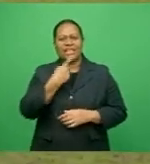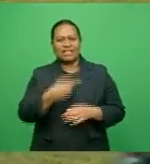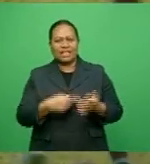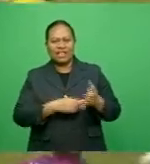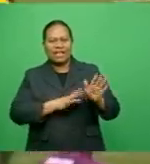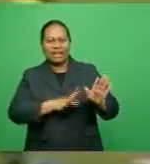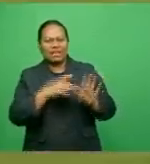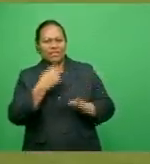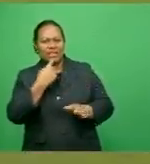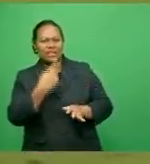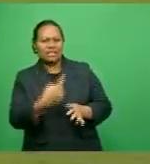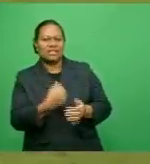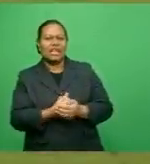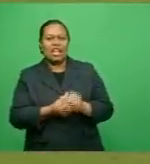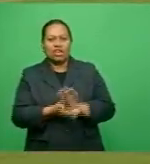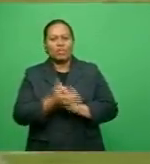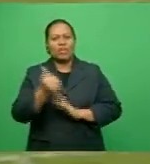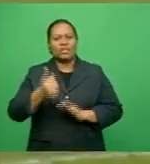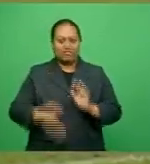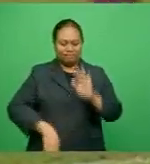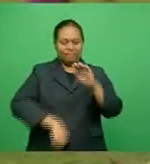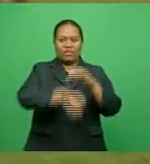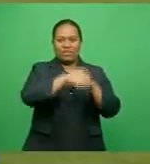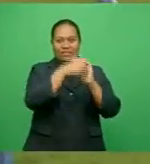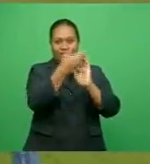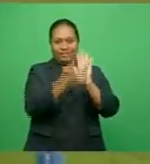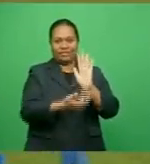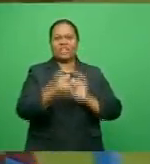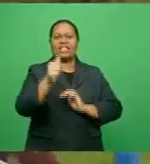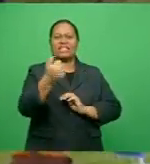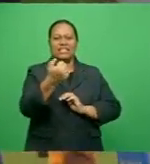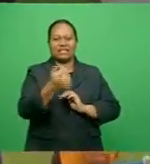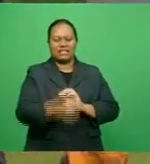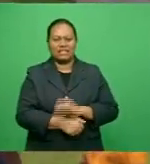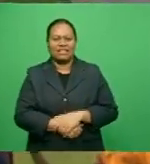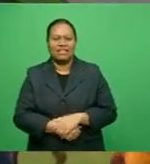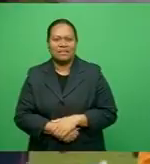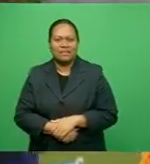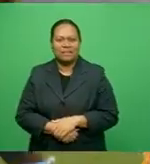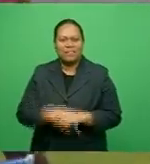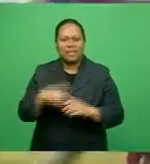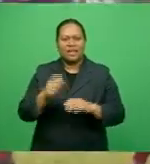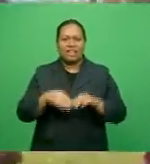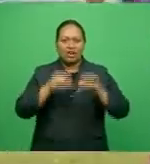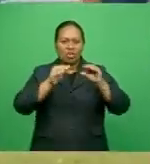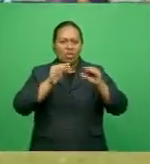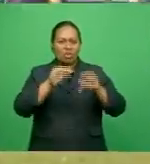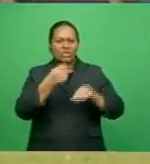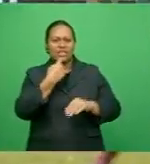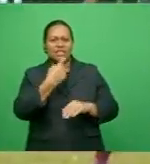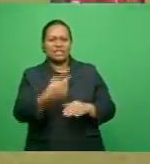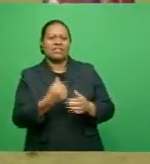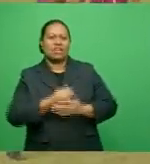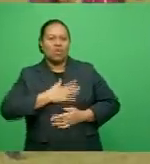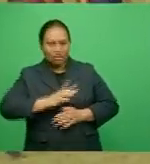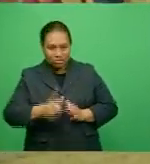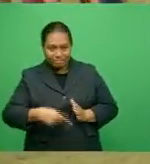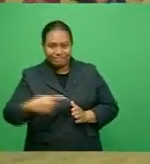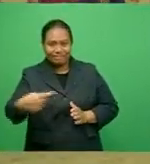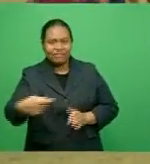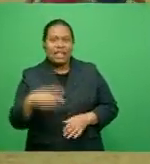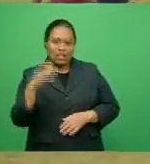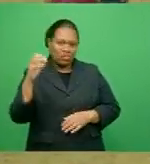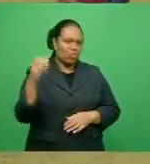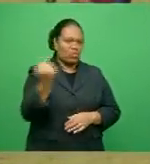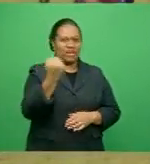Cup hopes back on track and into sixth place on the standings. Tayilevu head coach Samisweni Mbaikeitonga wants to continue this winning